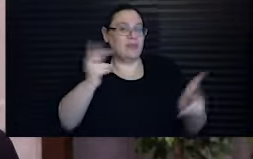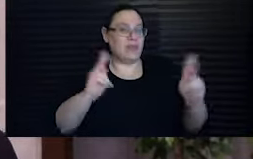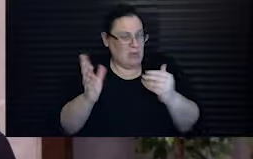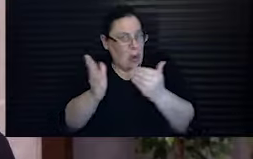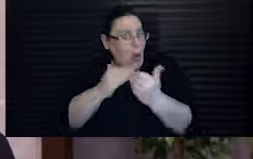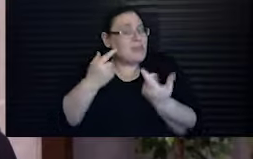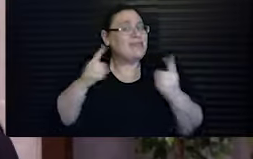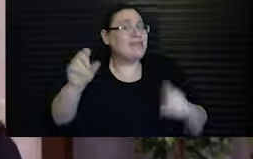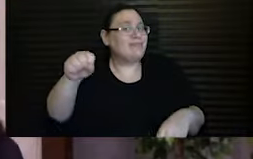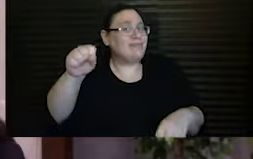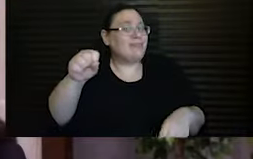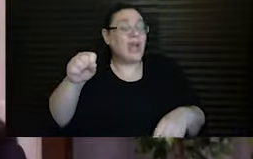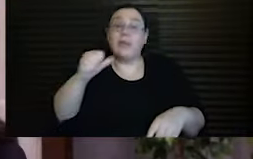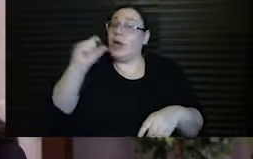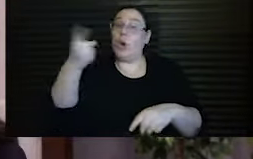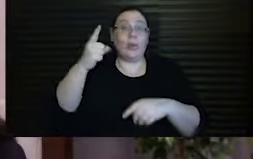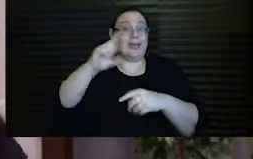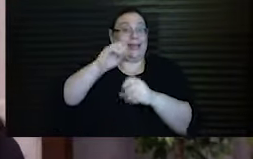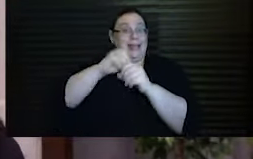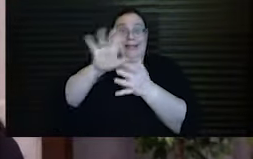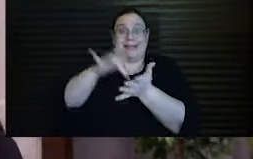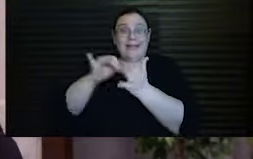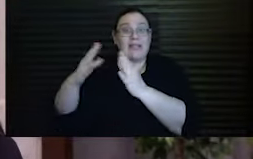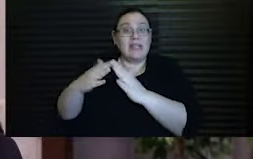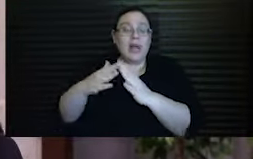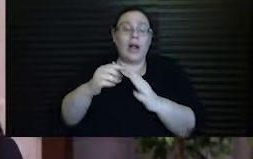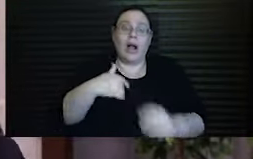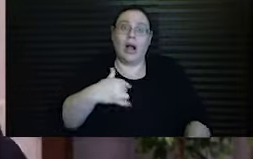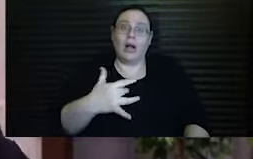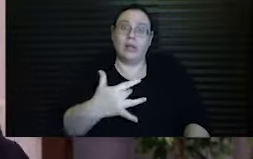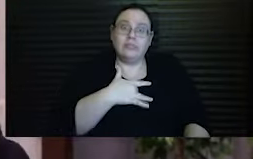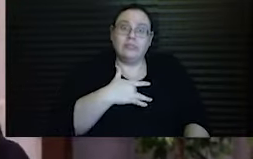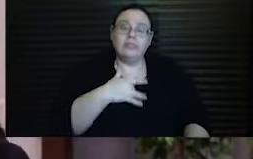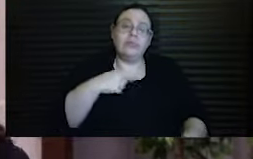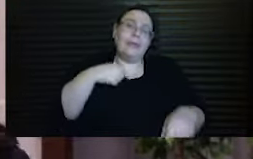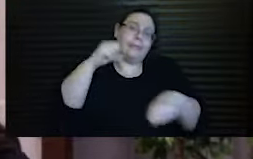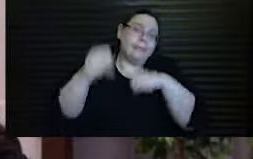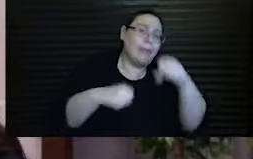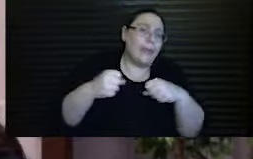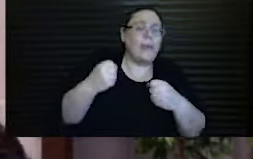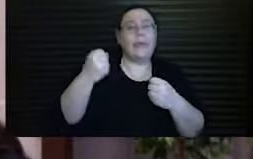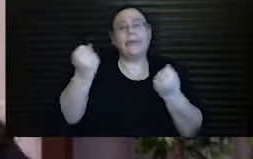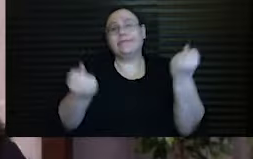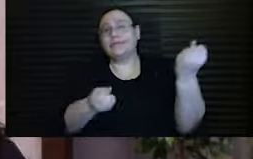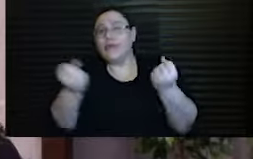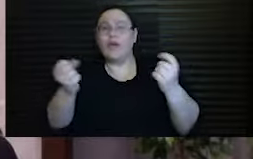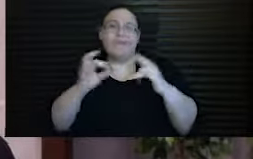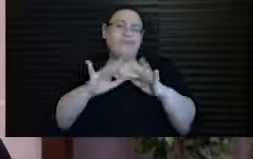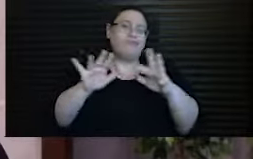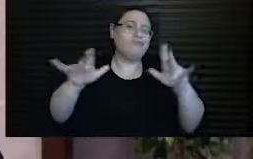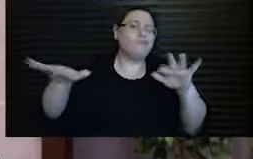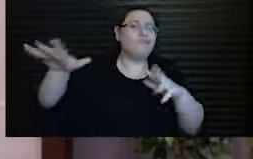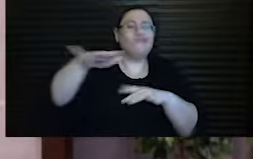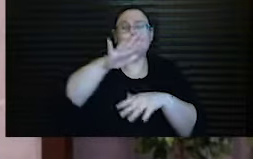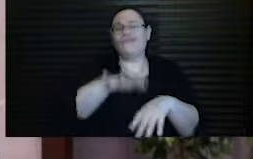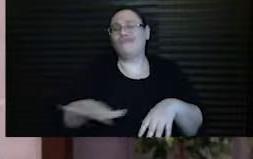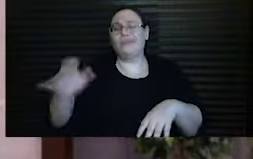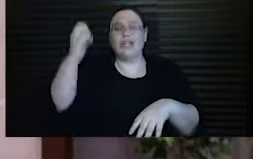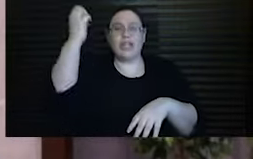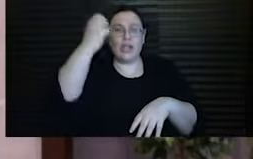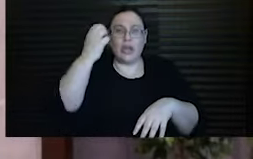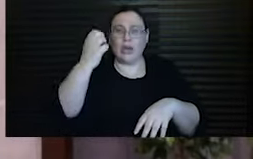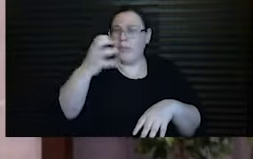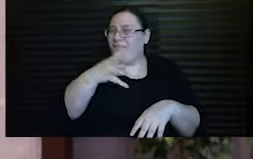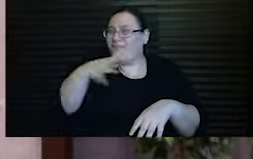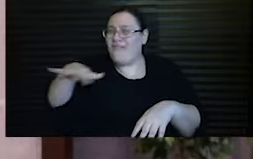It wasn't only the city centers. This hit me so hard as we biked and drove through the vast and varied countryside of Europe. It was